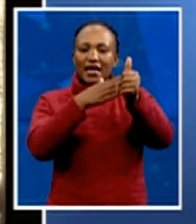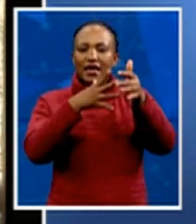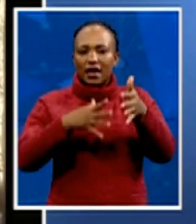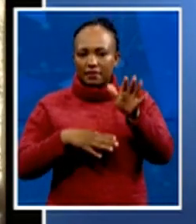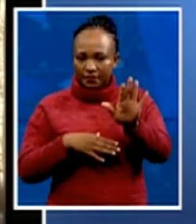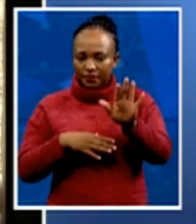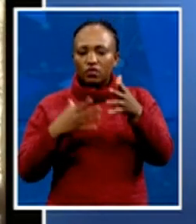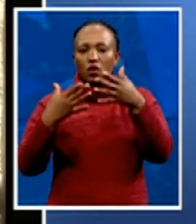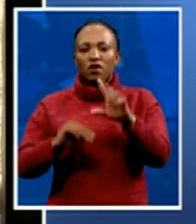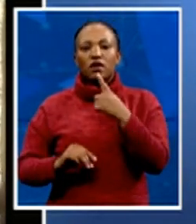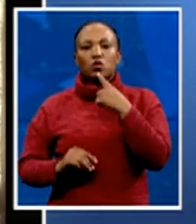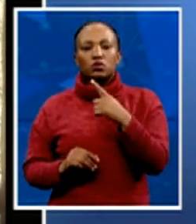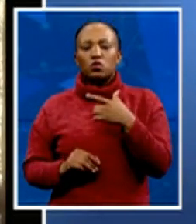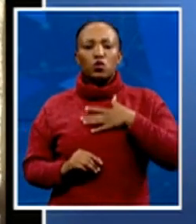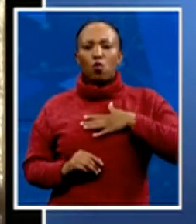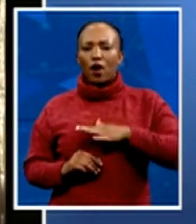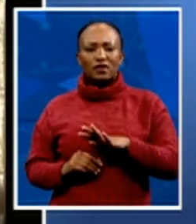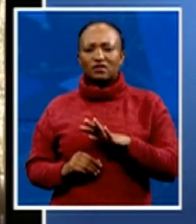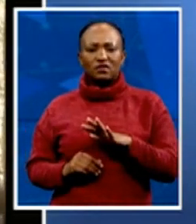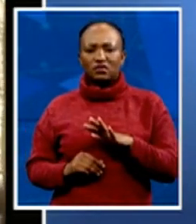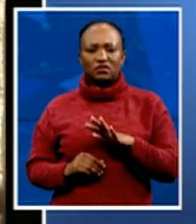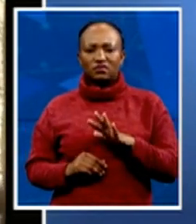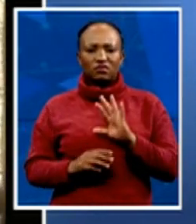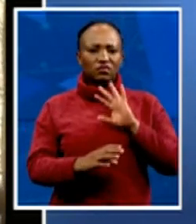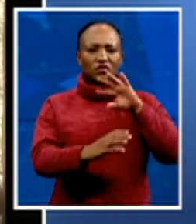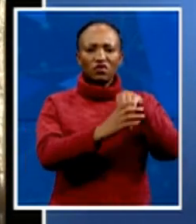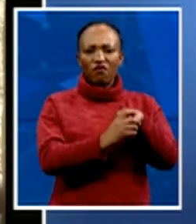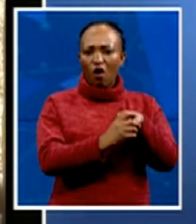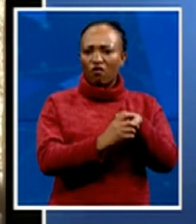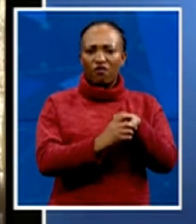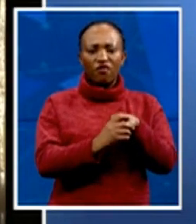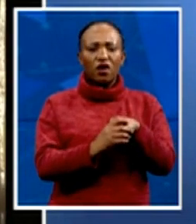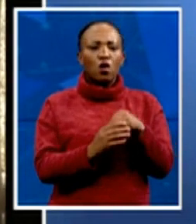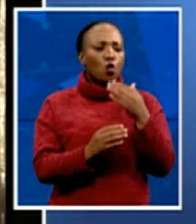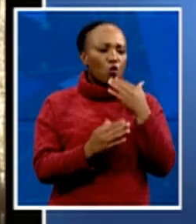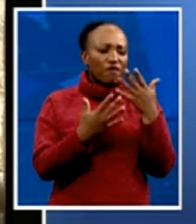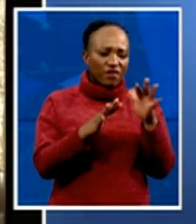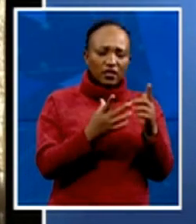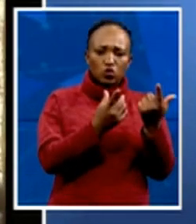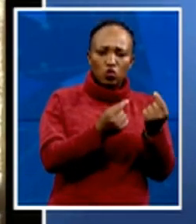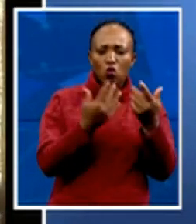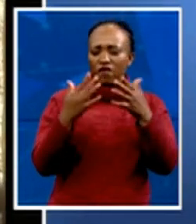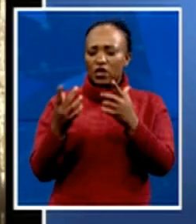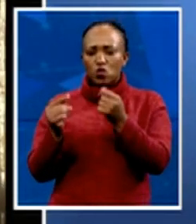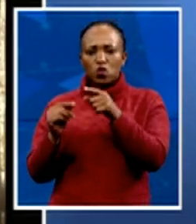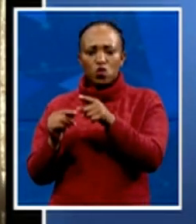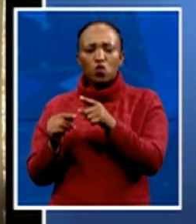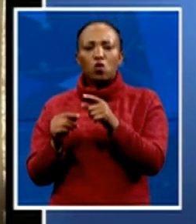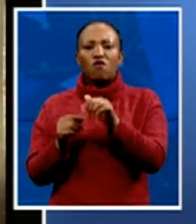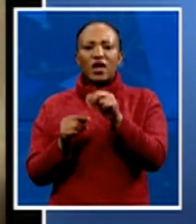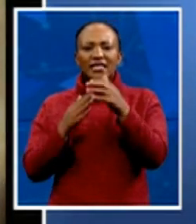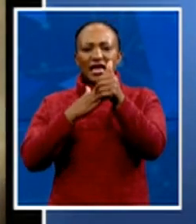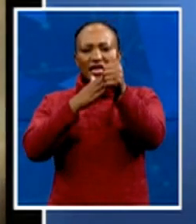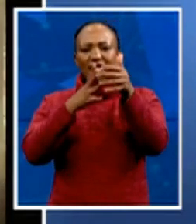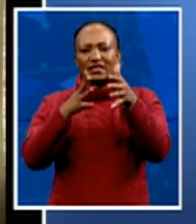into who did what and who did what at a level of our party leadership. What we have been appointed to